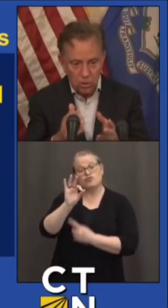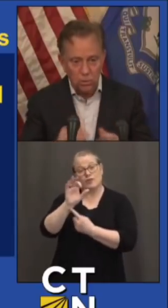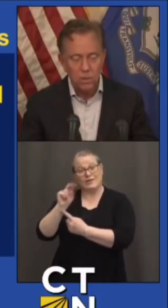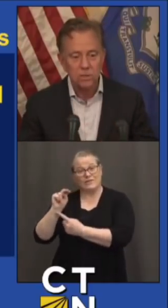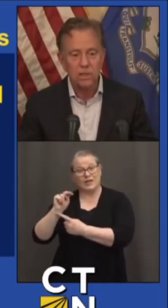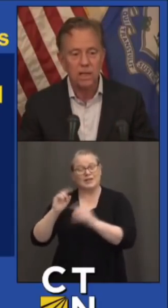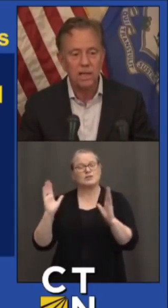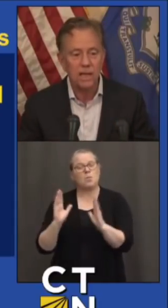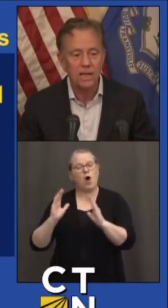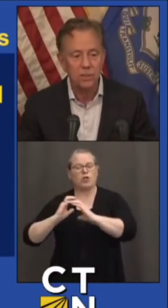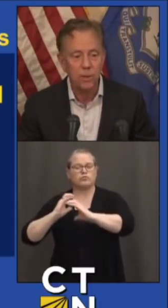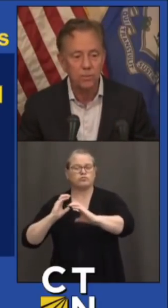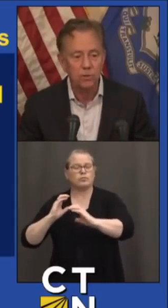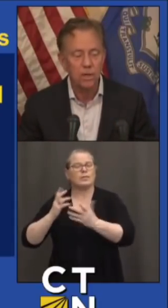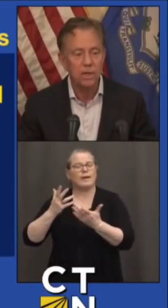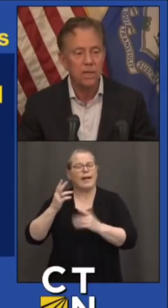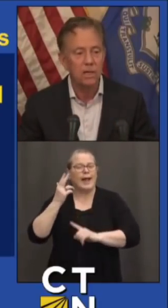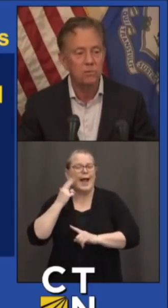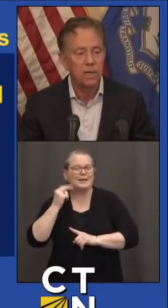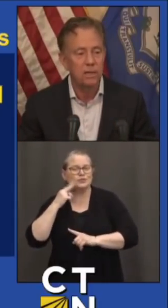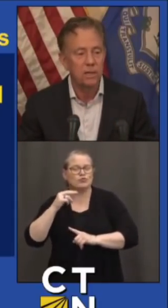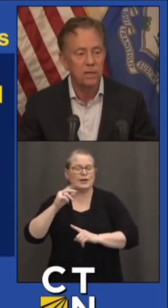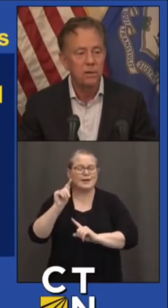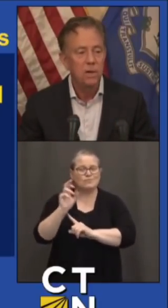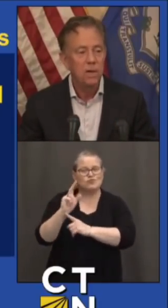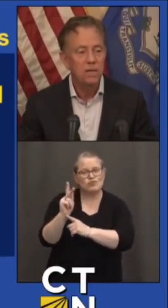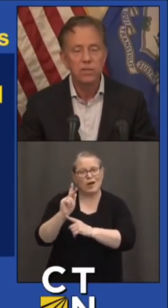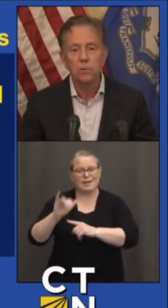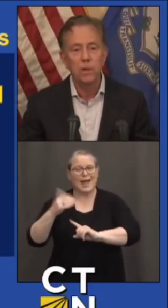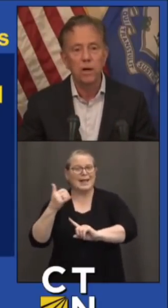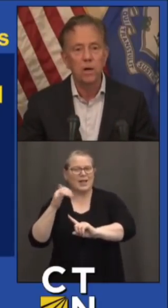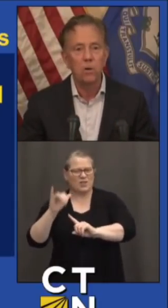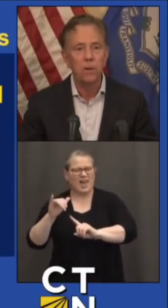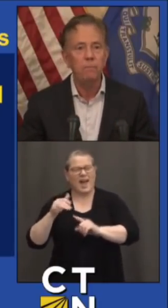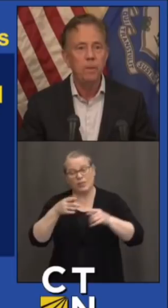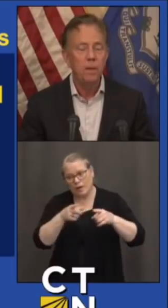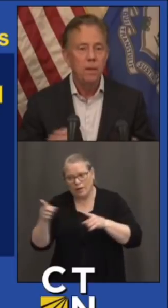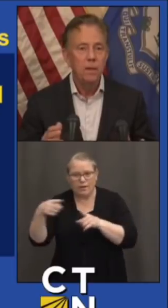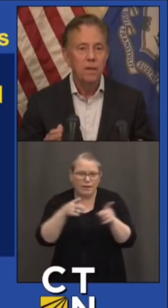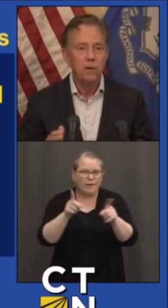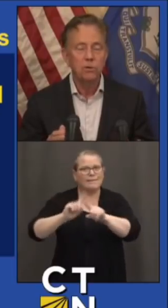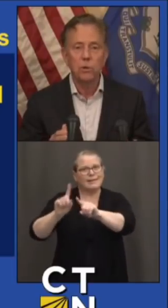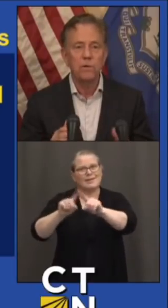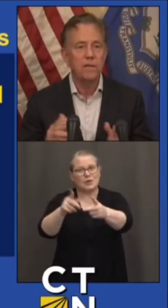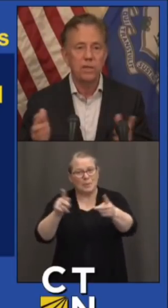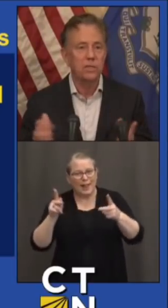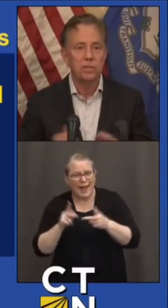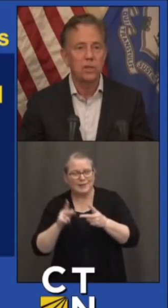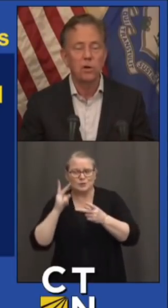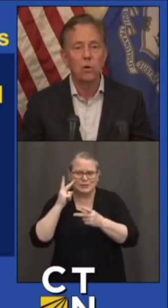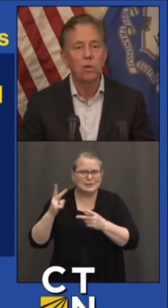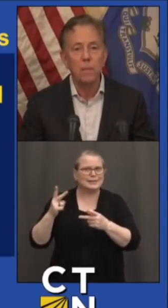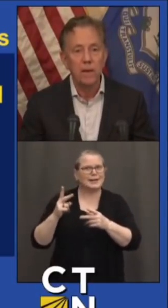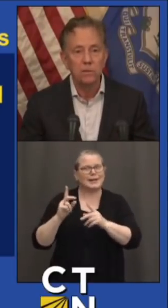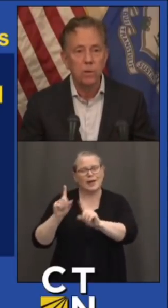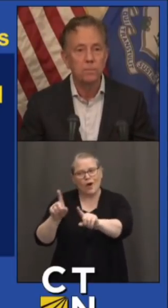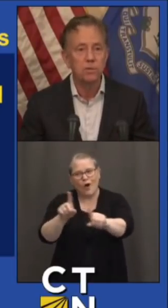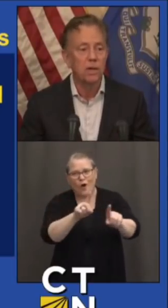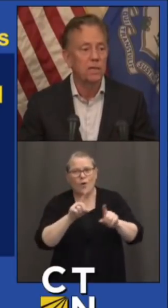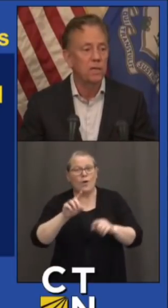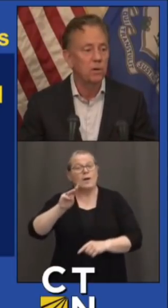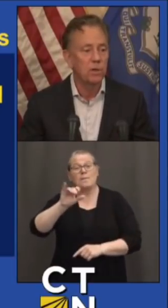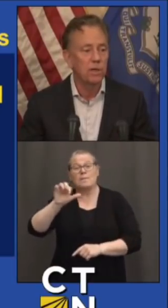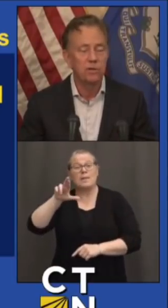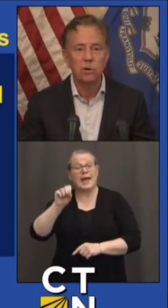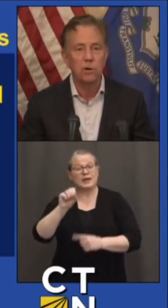which are the smaller ones, a little like the ice cream truck in yellow down there. You see where they're going. You know, sort of easy. Just go to the mayor's